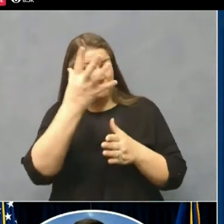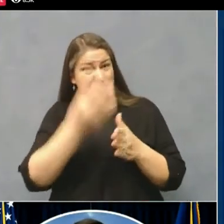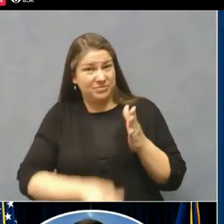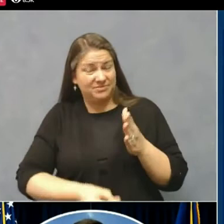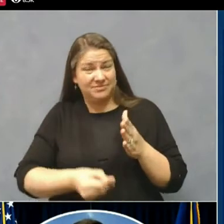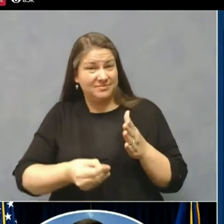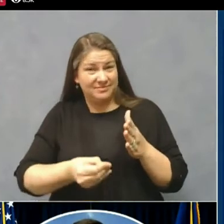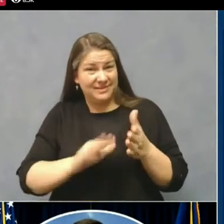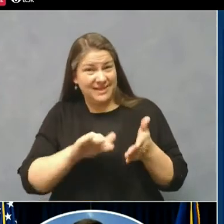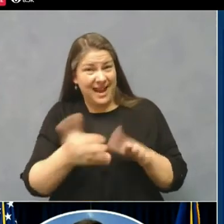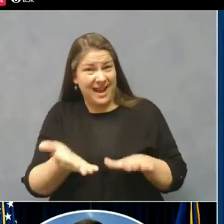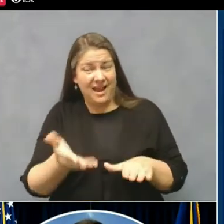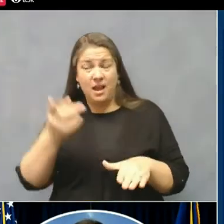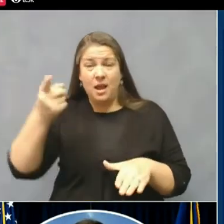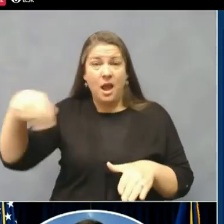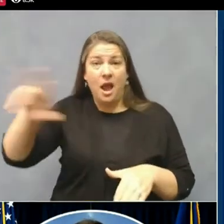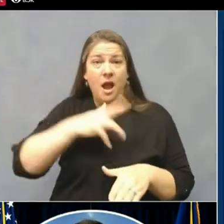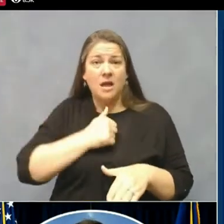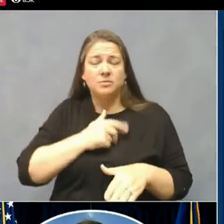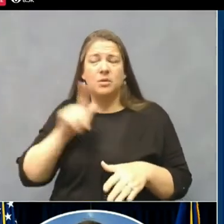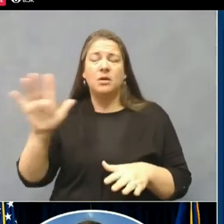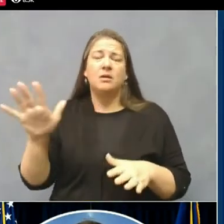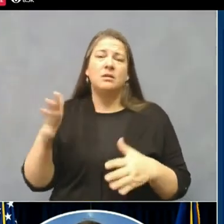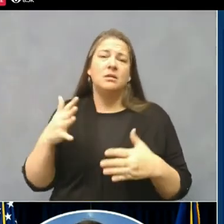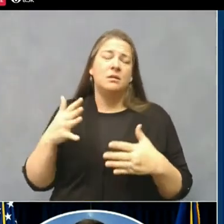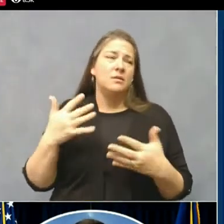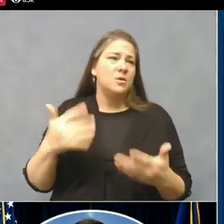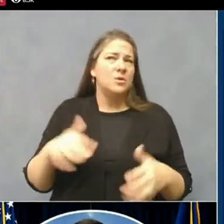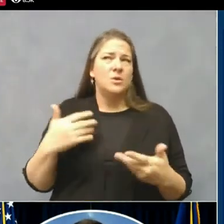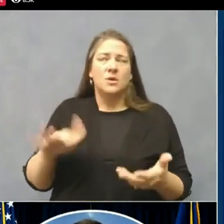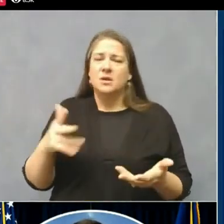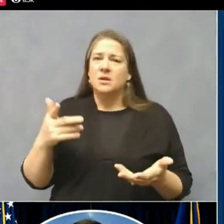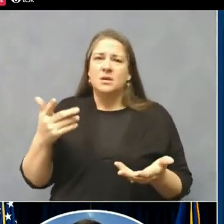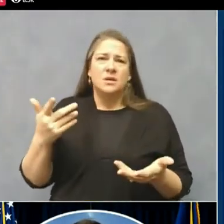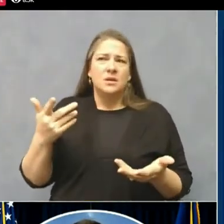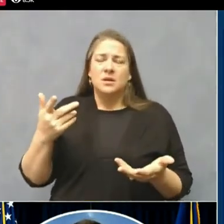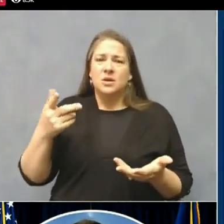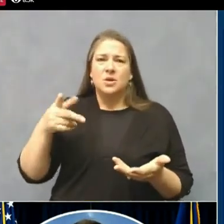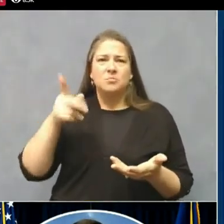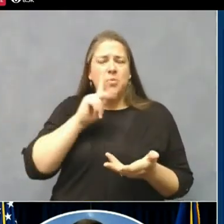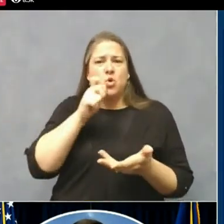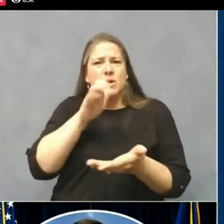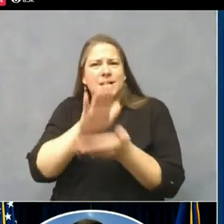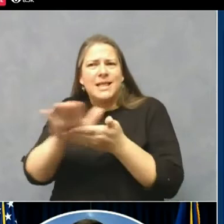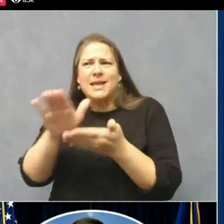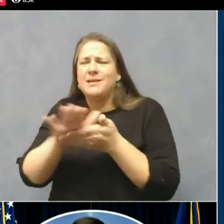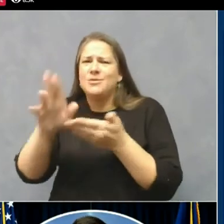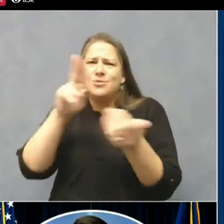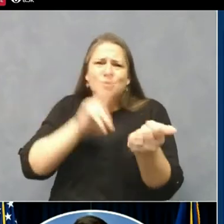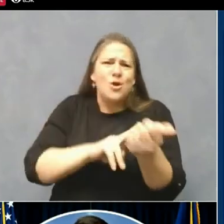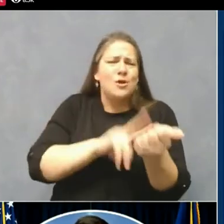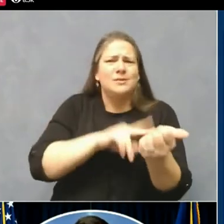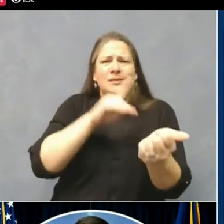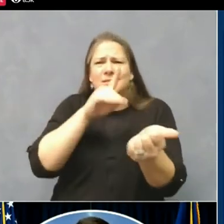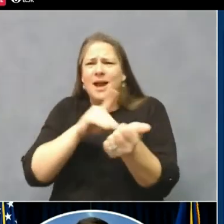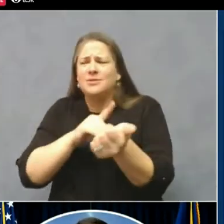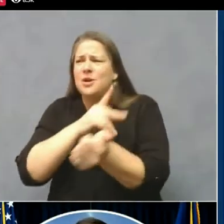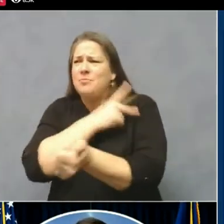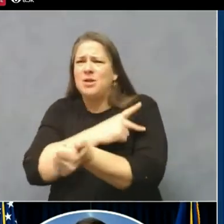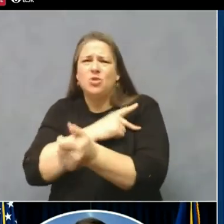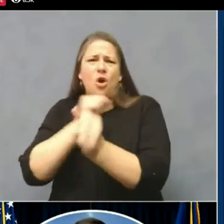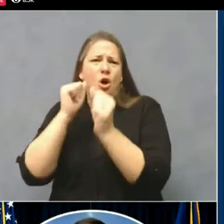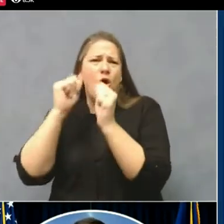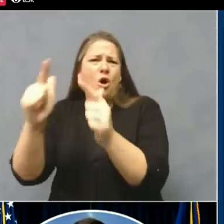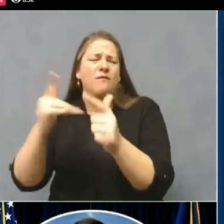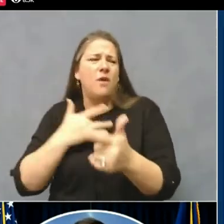a positive impact on everyone. From those who cleaned the hospital, to nurses, doctors, and patients, everyone was devastated